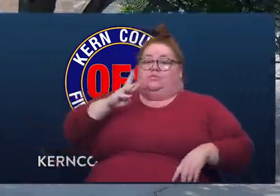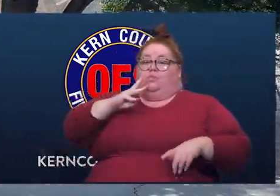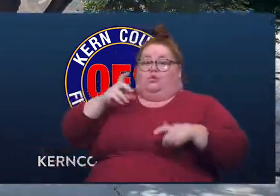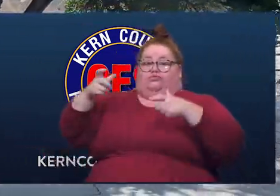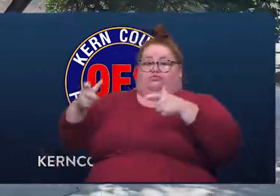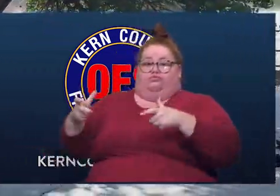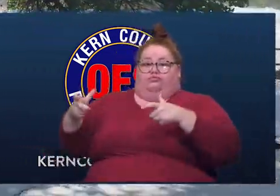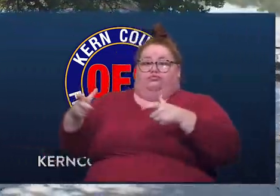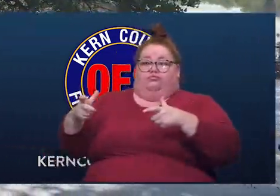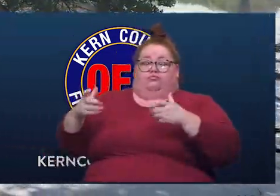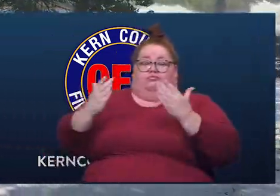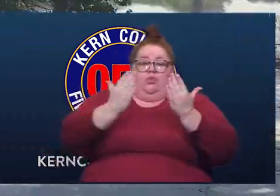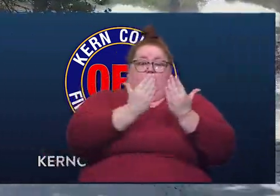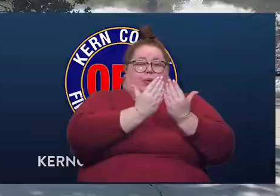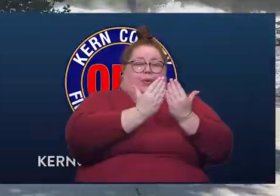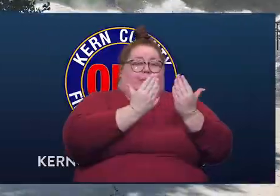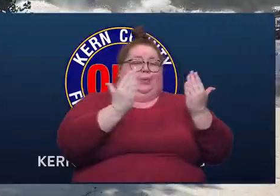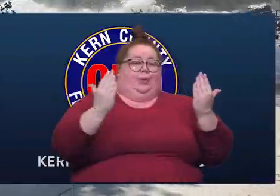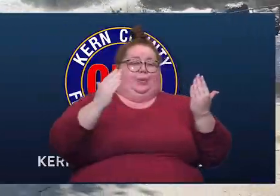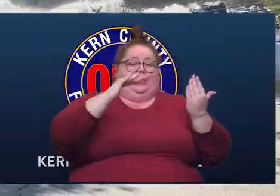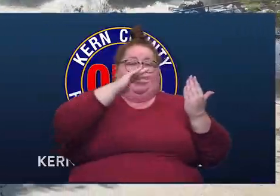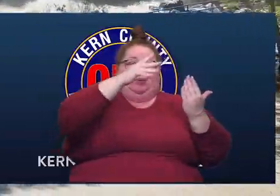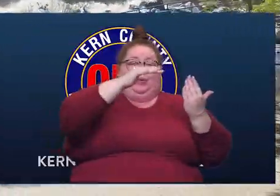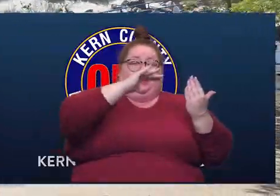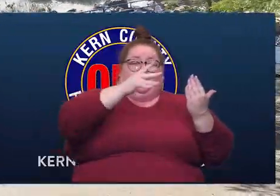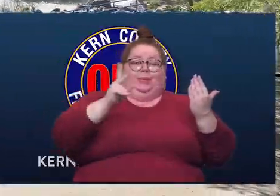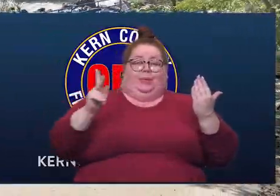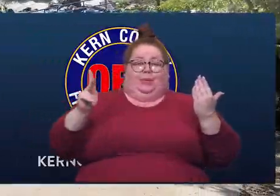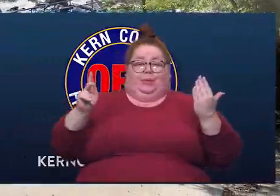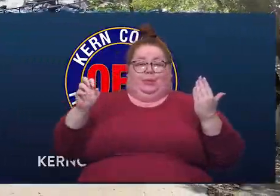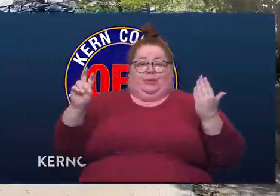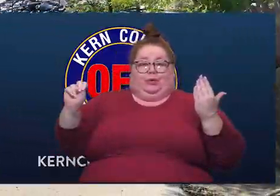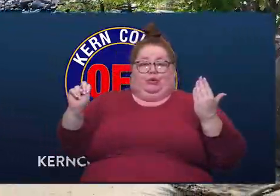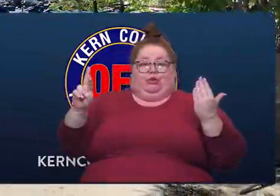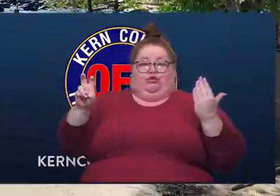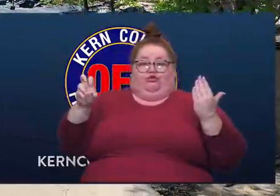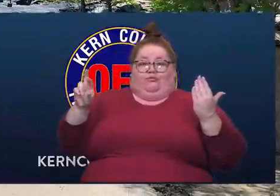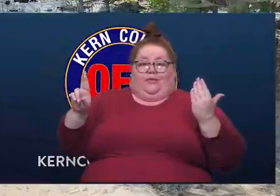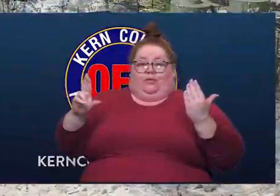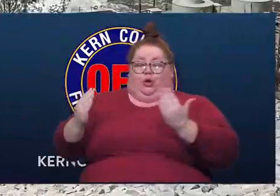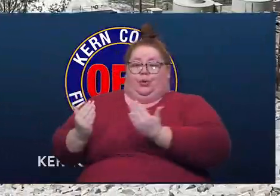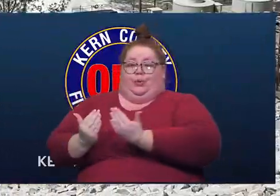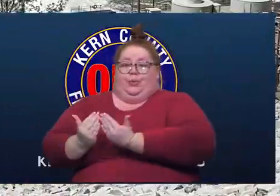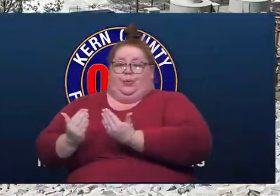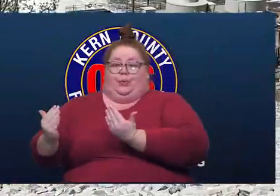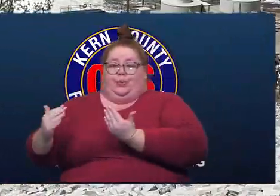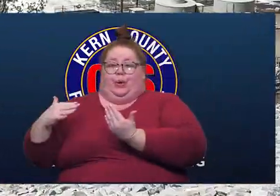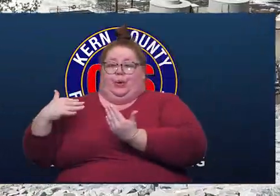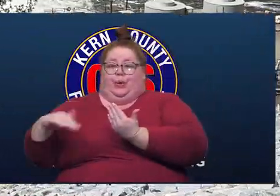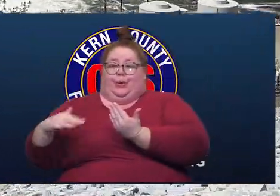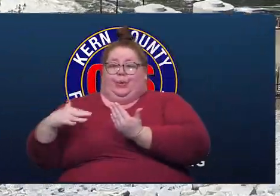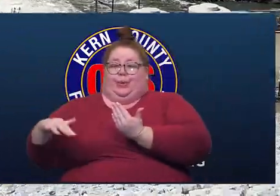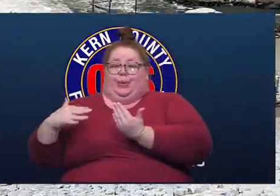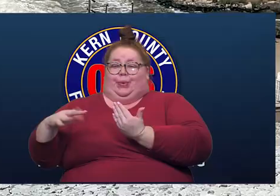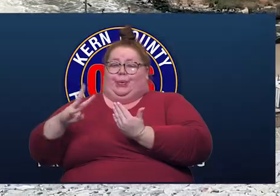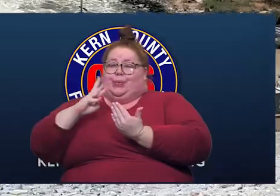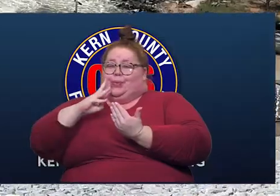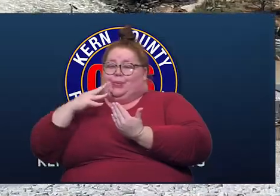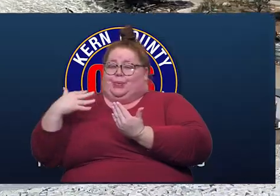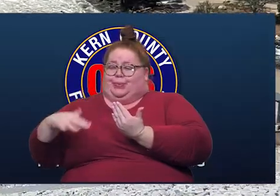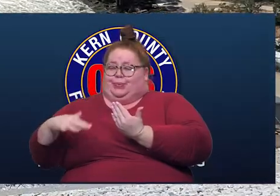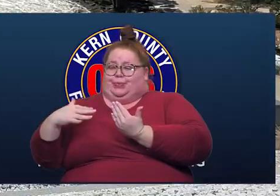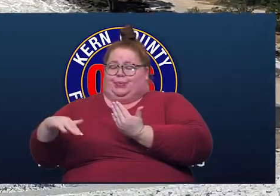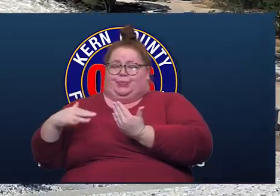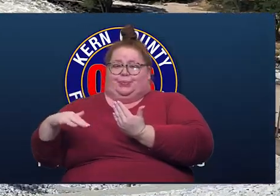at the gates where all of the water for the Kern River is being released at this time. So this is where it starts as it